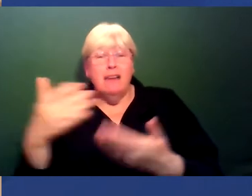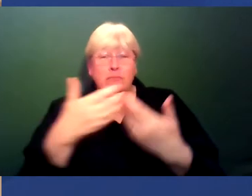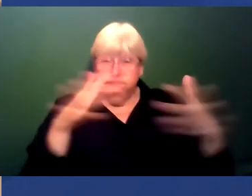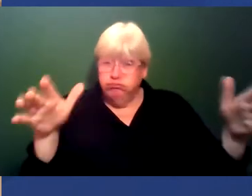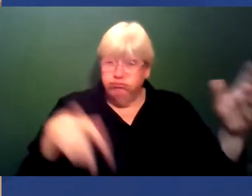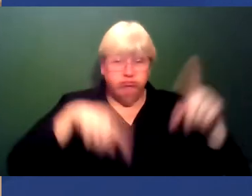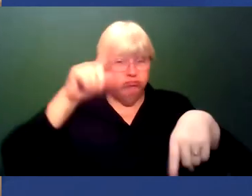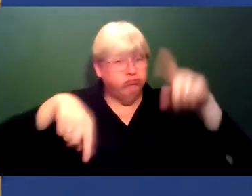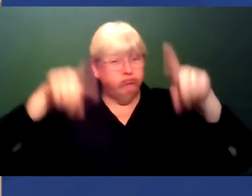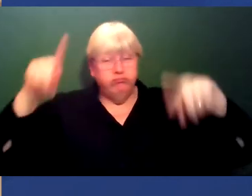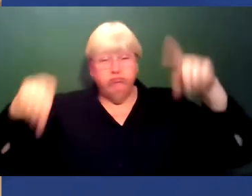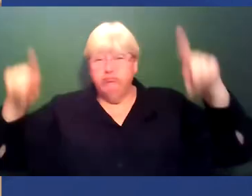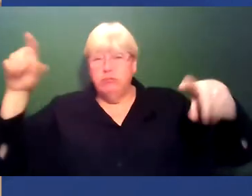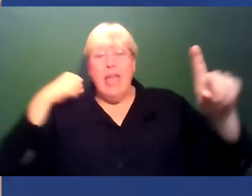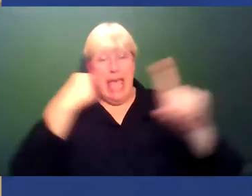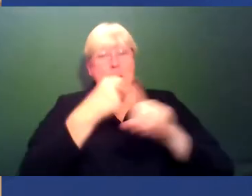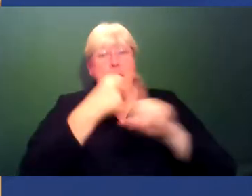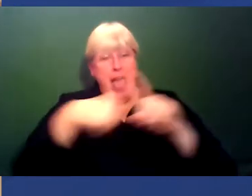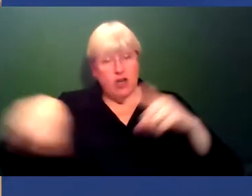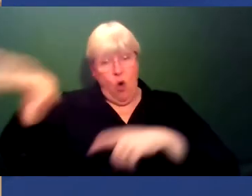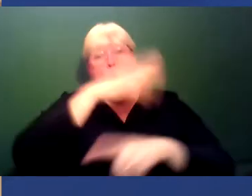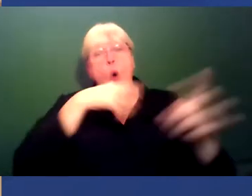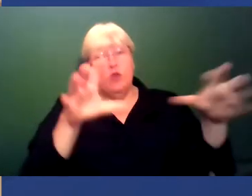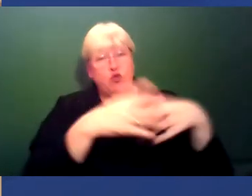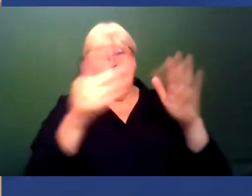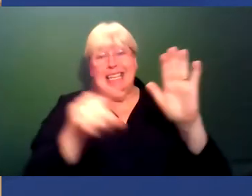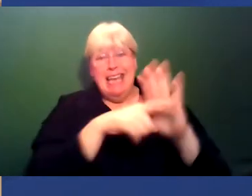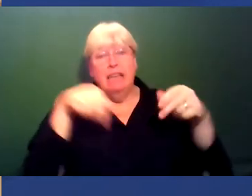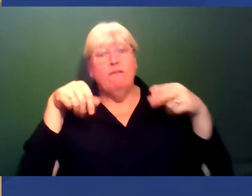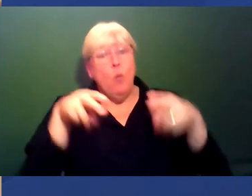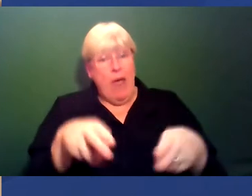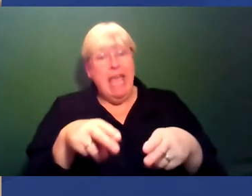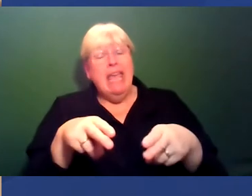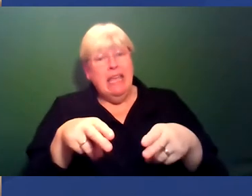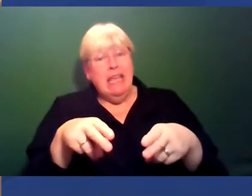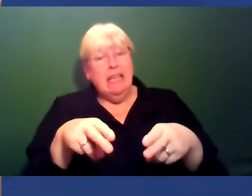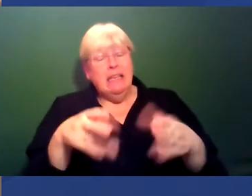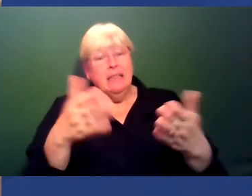and, therefore, it's going to impact all of those groups in a negative way. And, you know, you can...